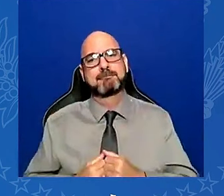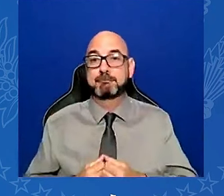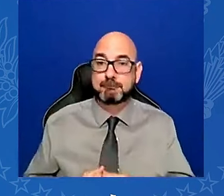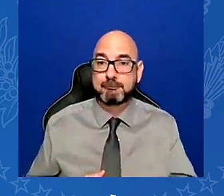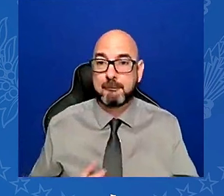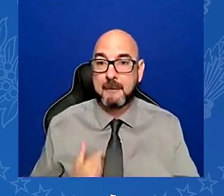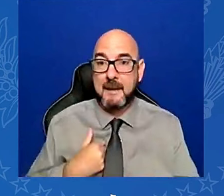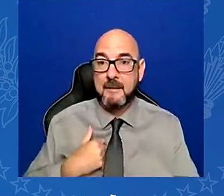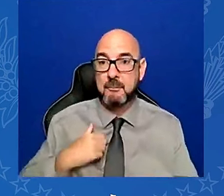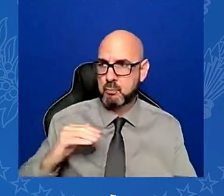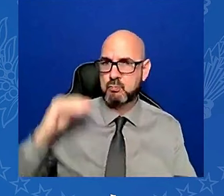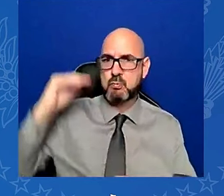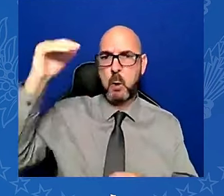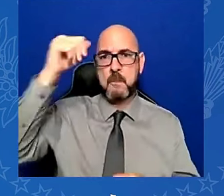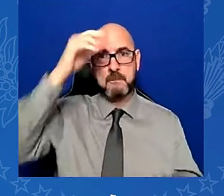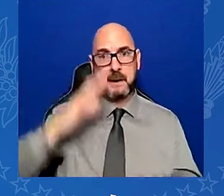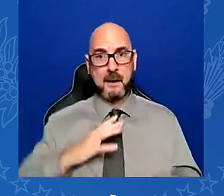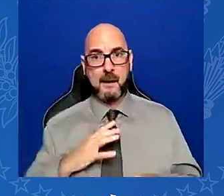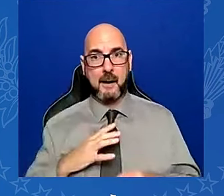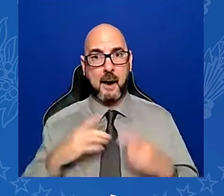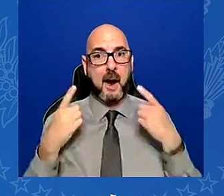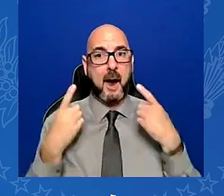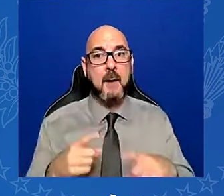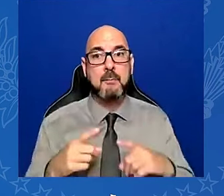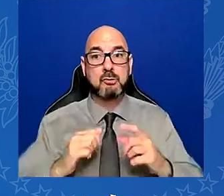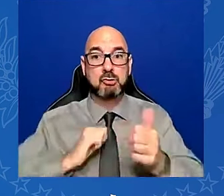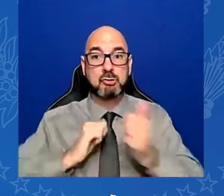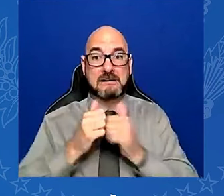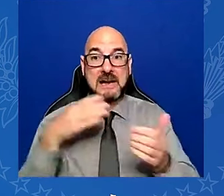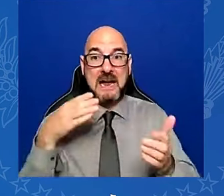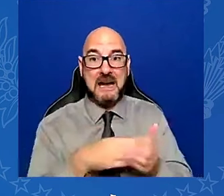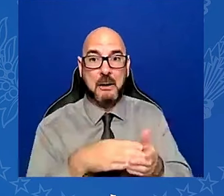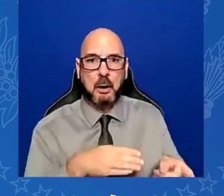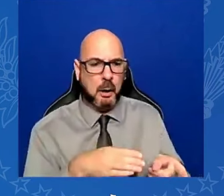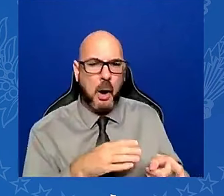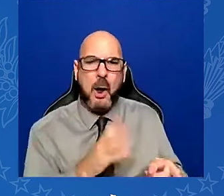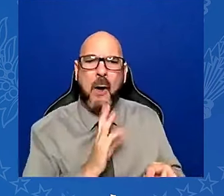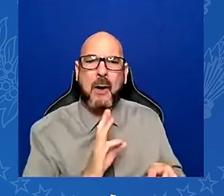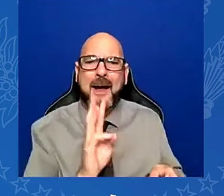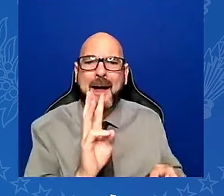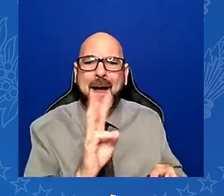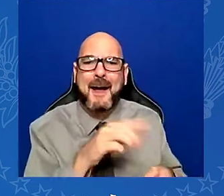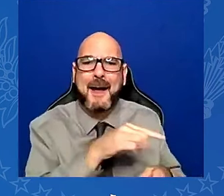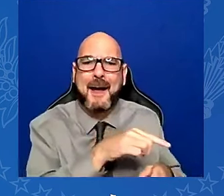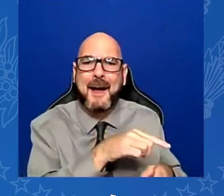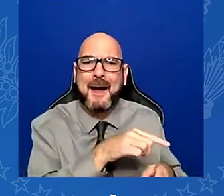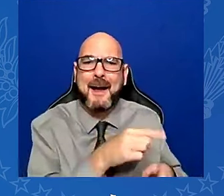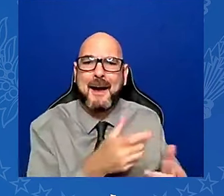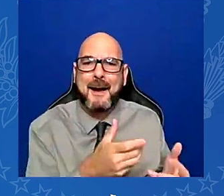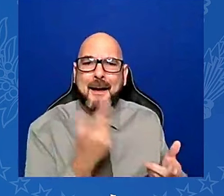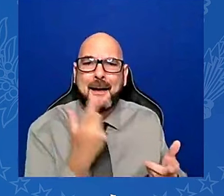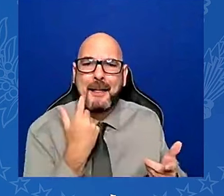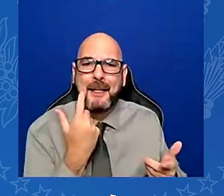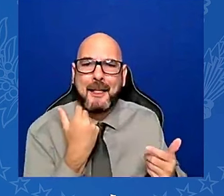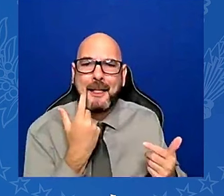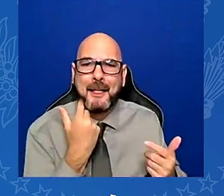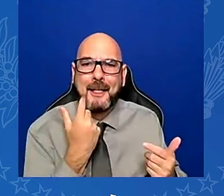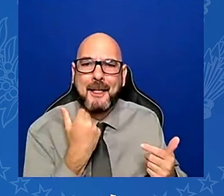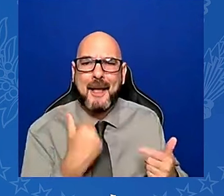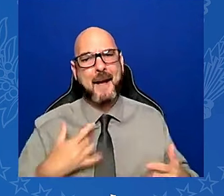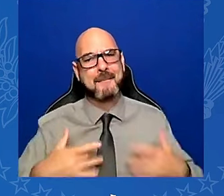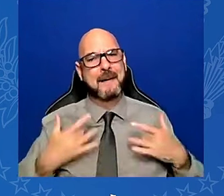Well, I feel great. I really feel great. I'm campaigning all over the country, Pennsylvania,